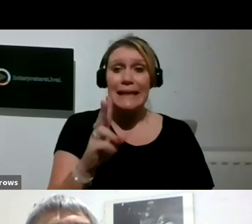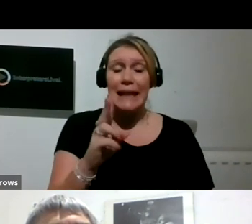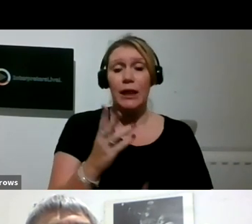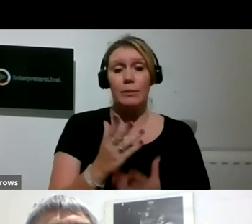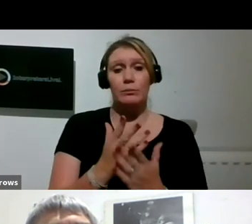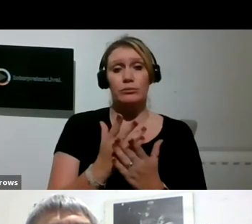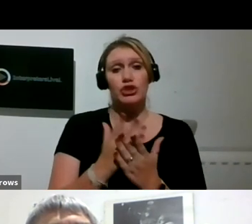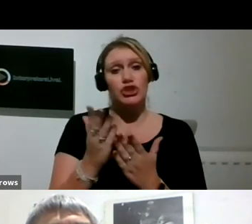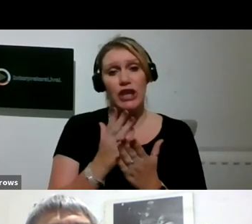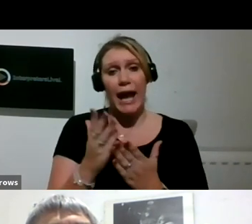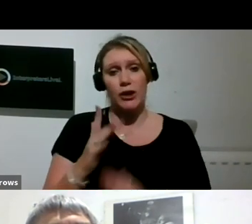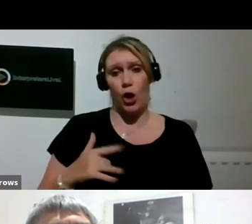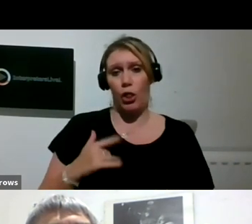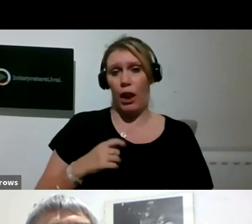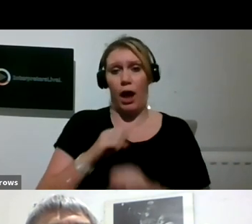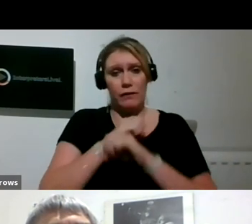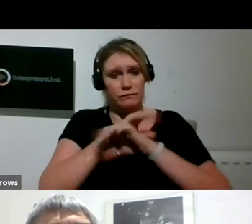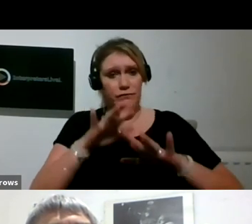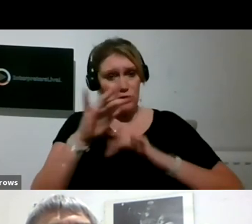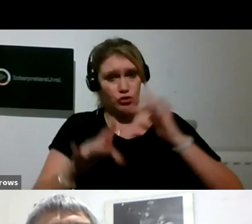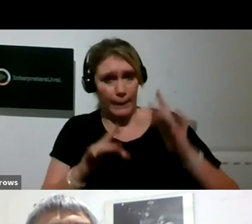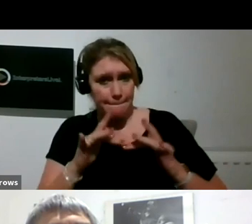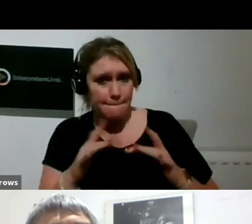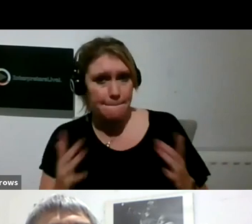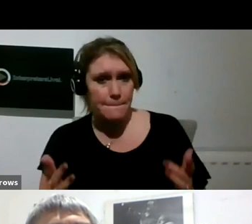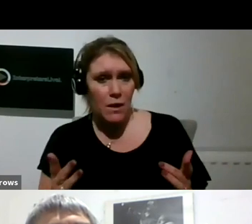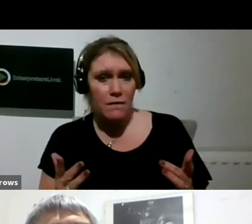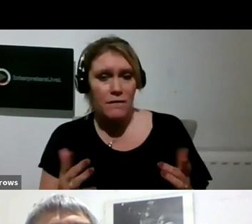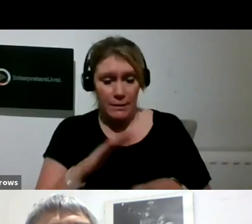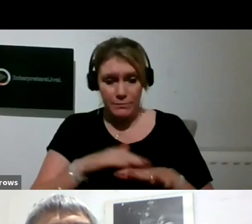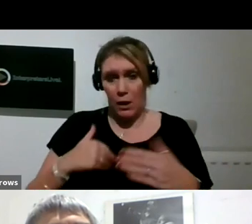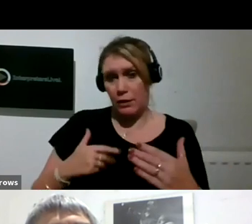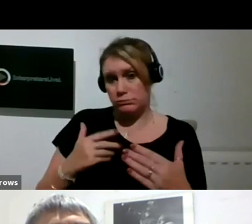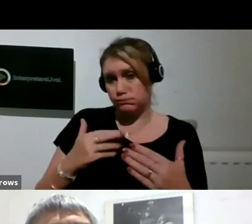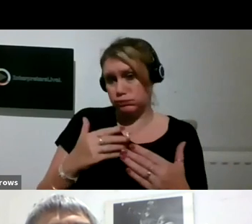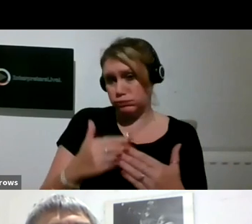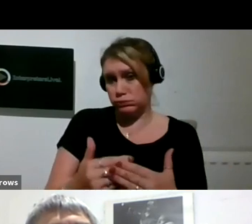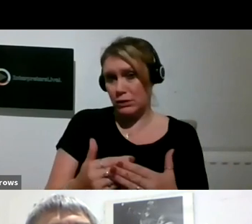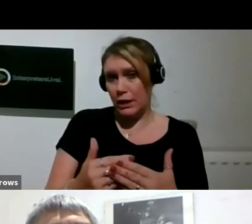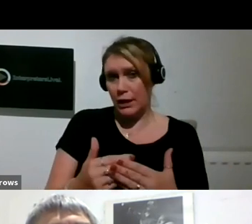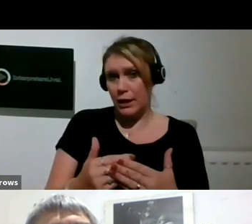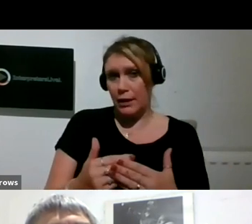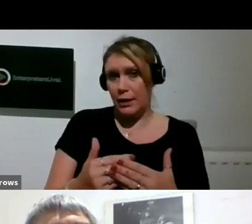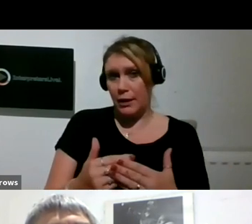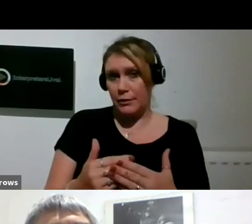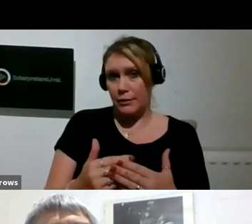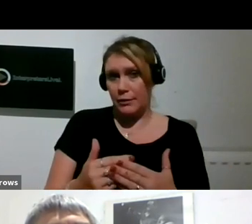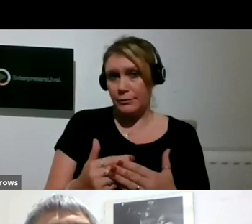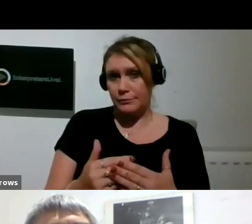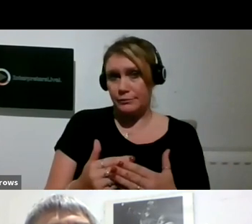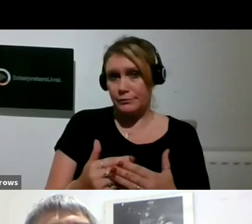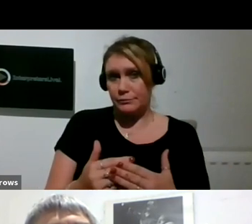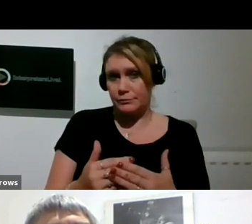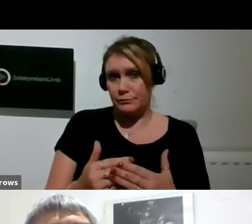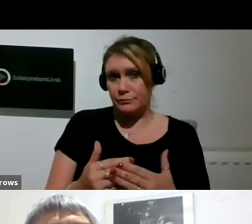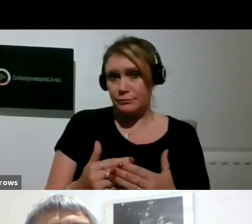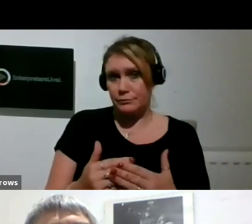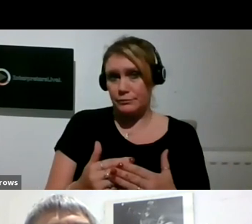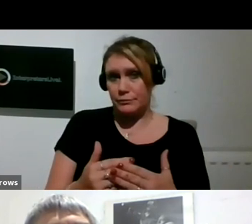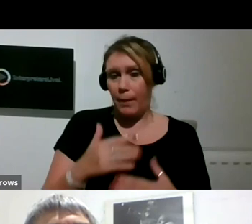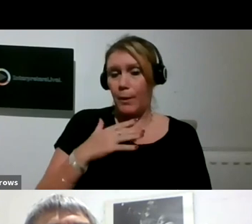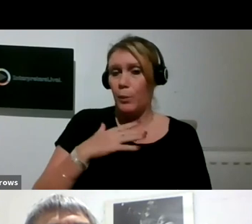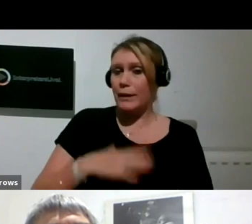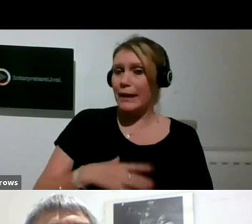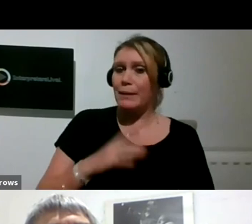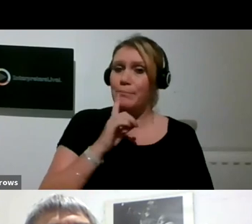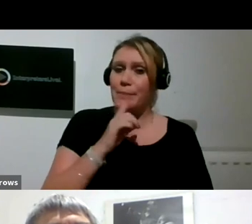you know, for quite some time. But of course, the only way we can share that work is for people to hold their work up to Zoom and screenshots.